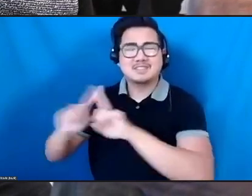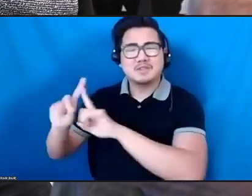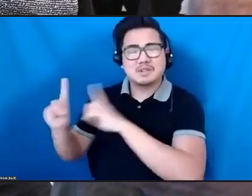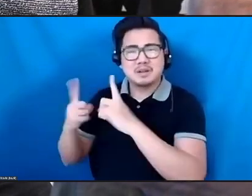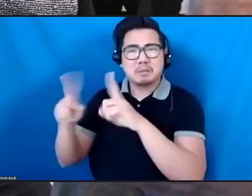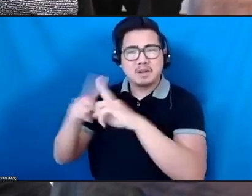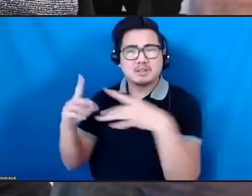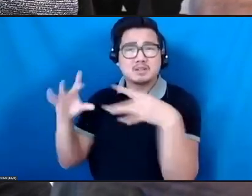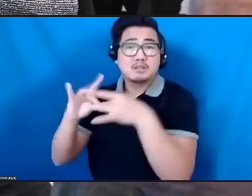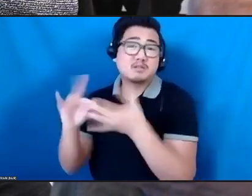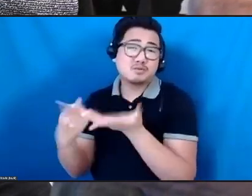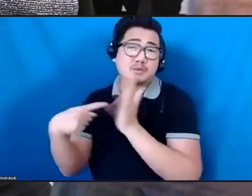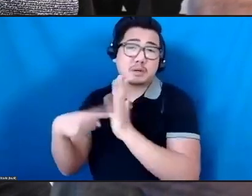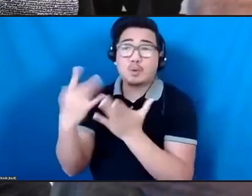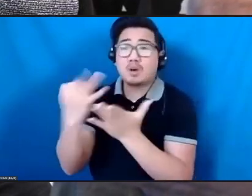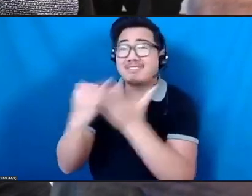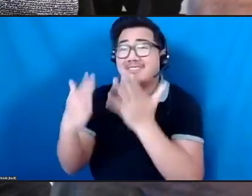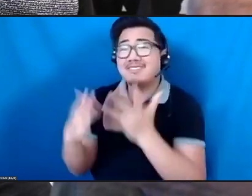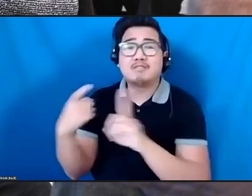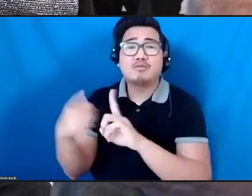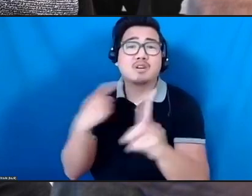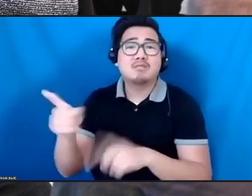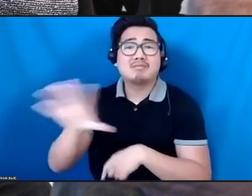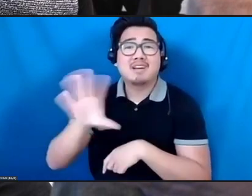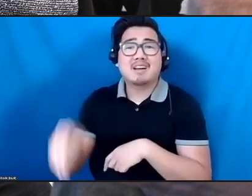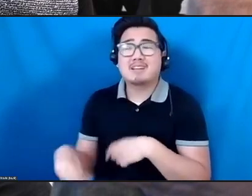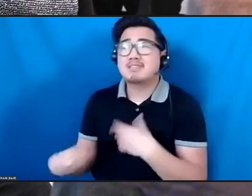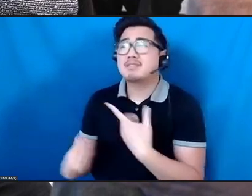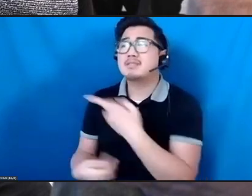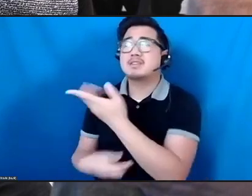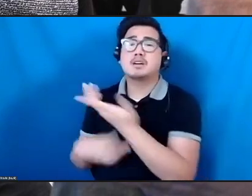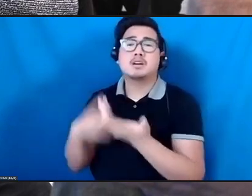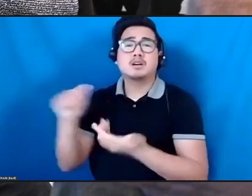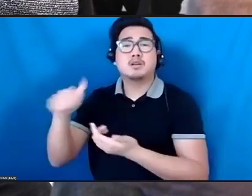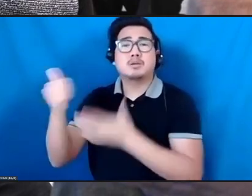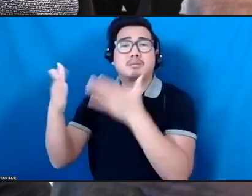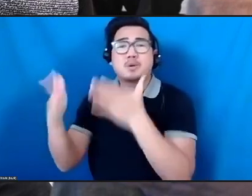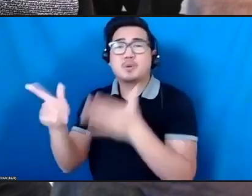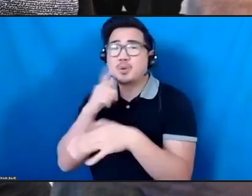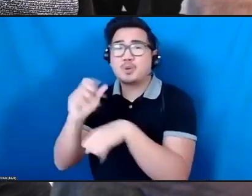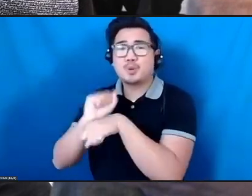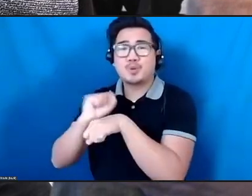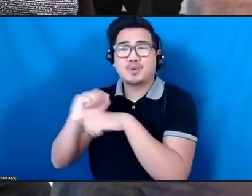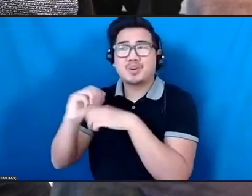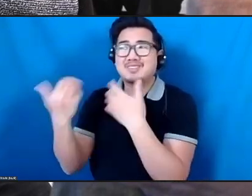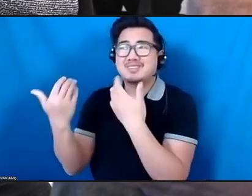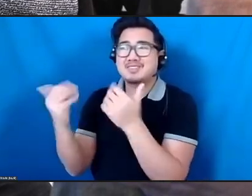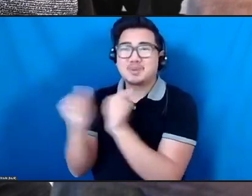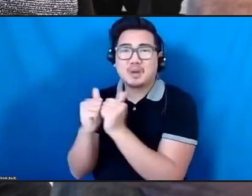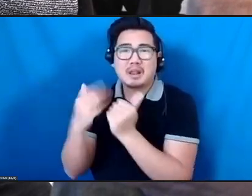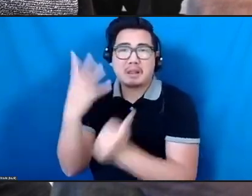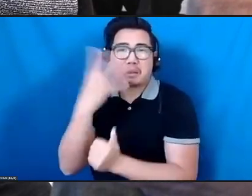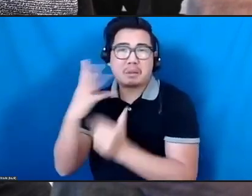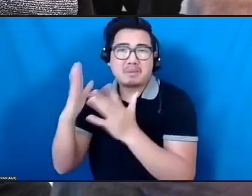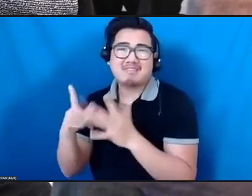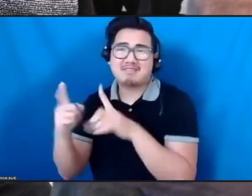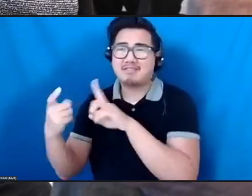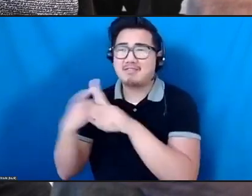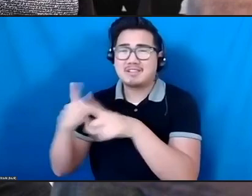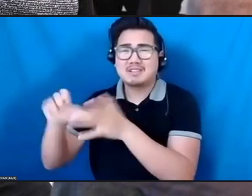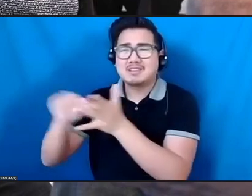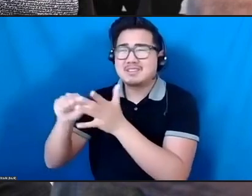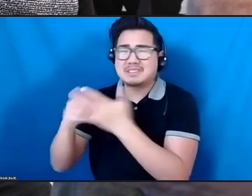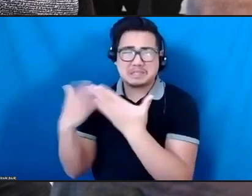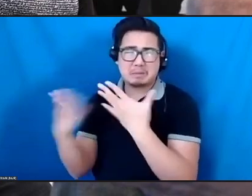ways of defining themselves might have nothing they need except the chance to sort of be together and supported in that